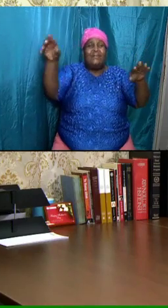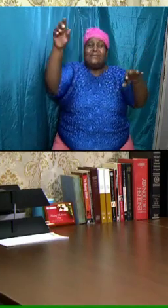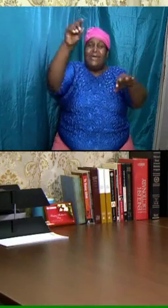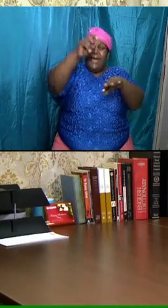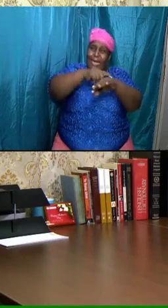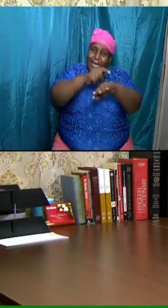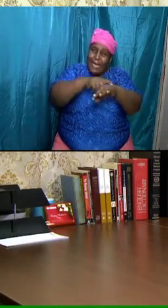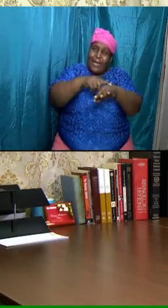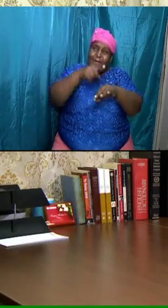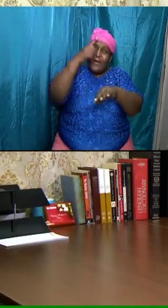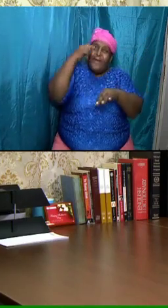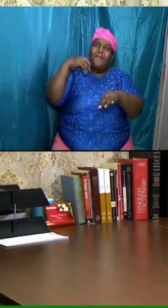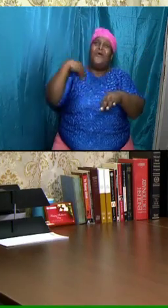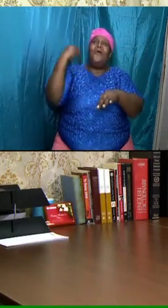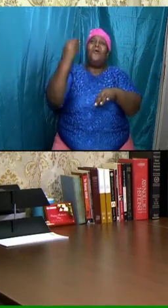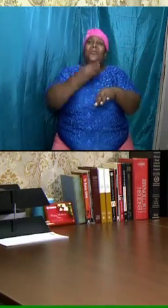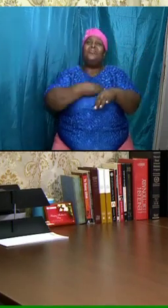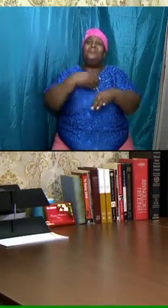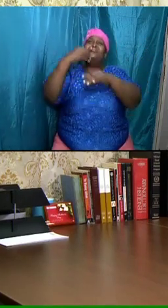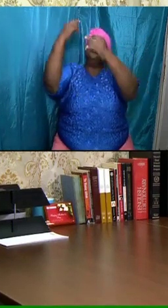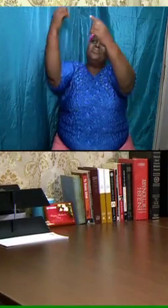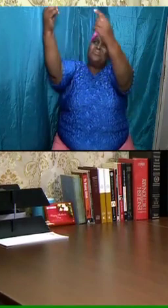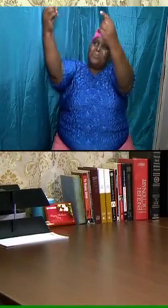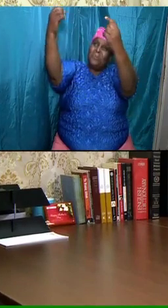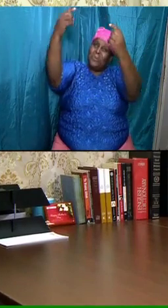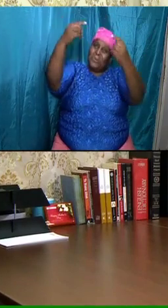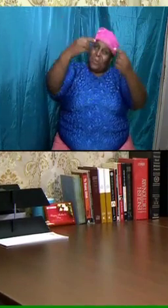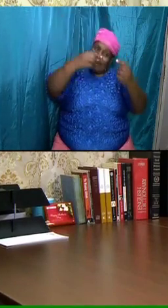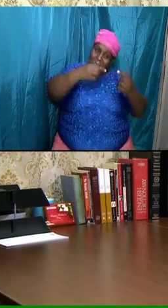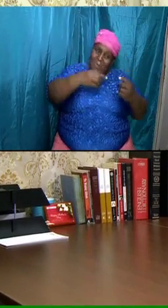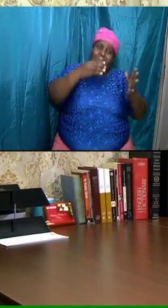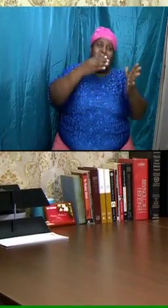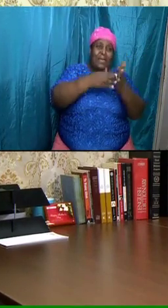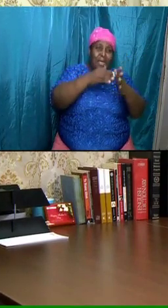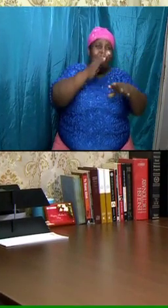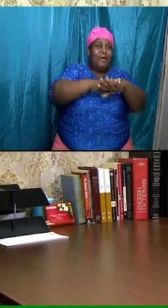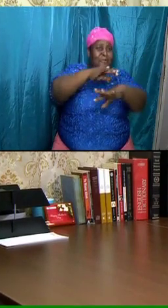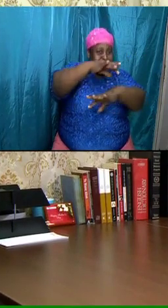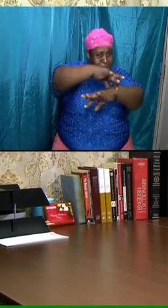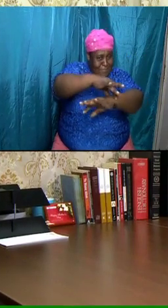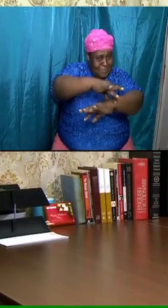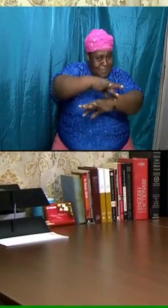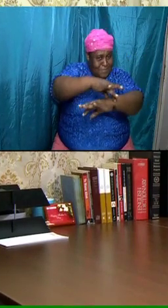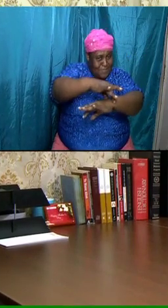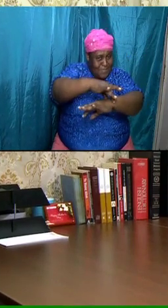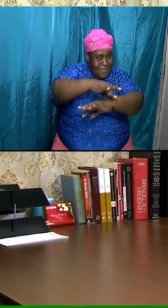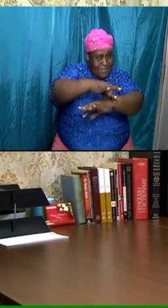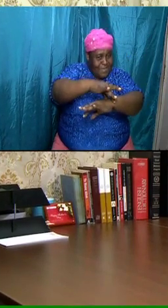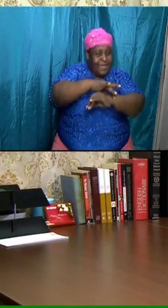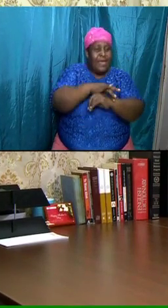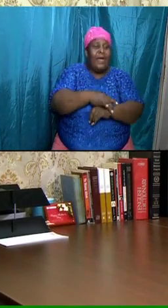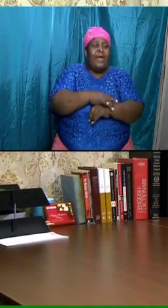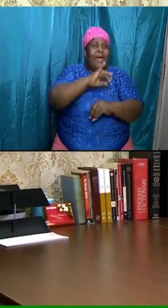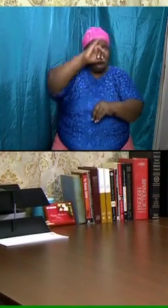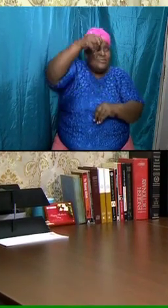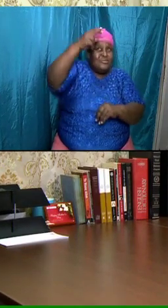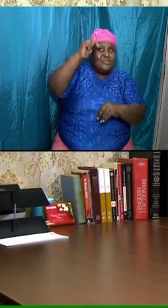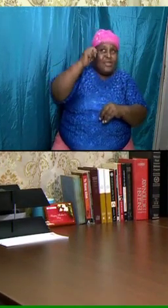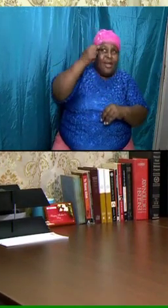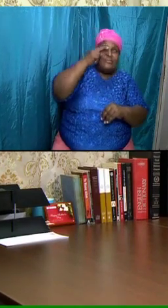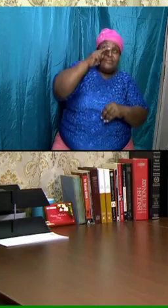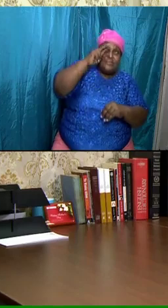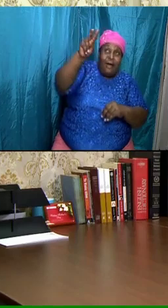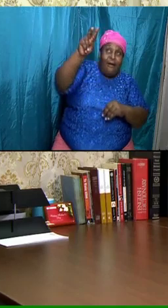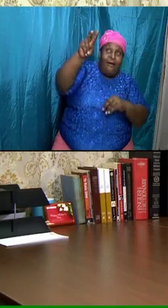for us to come back to this earth and he said John saw it and I